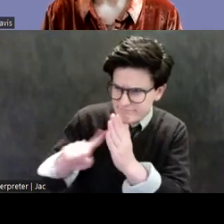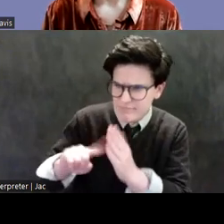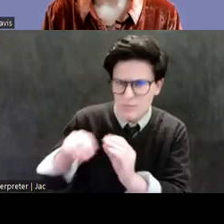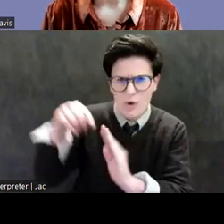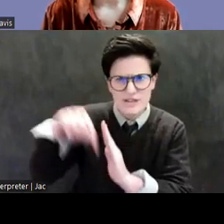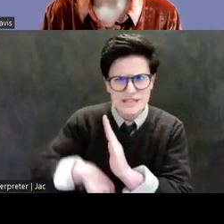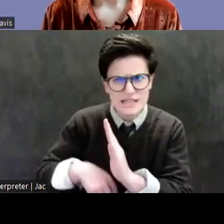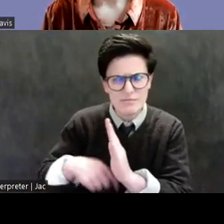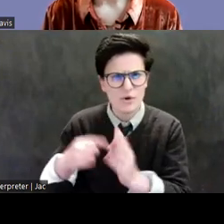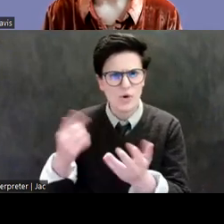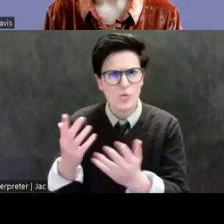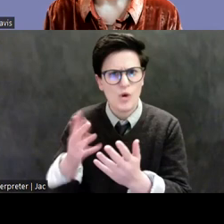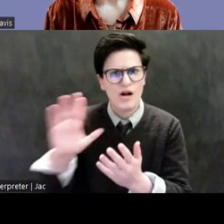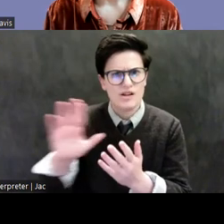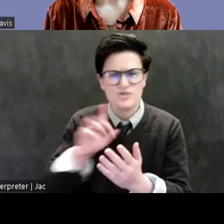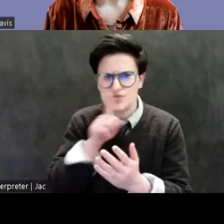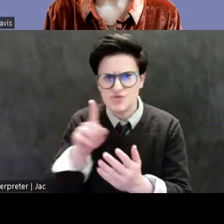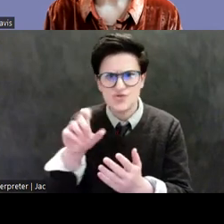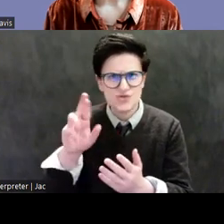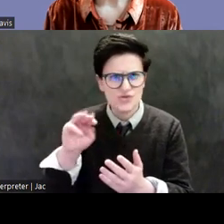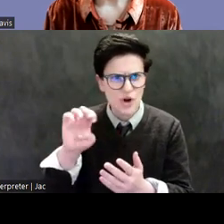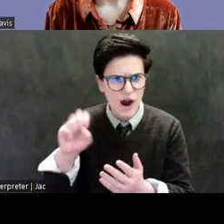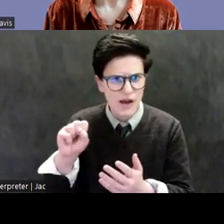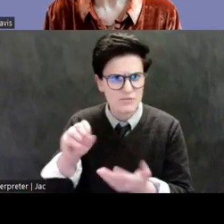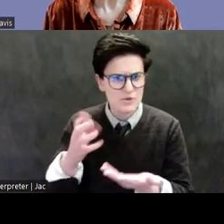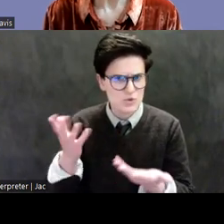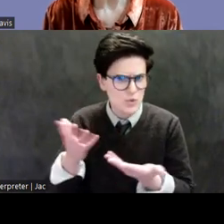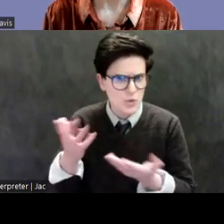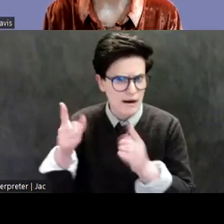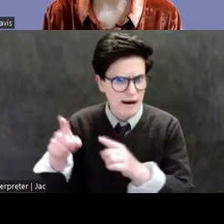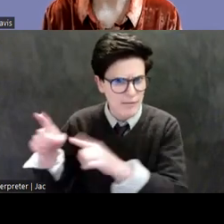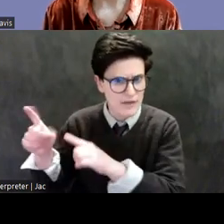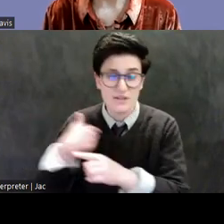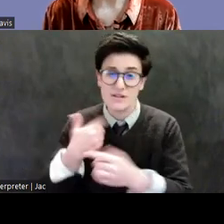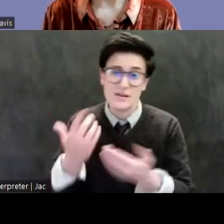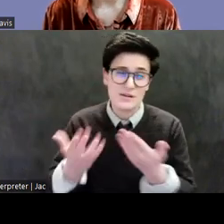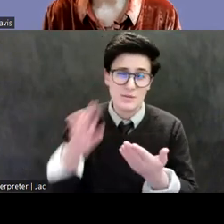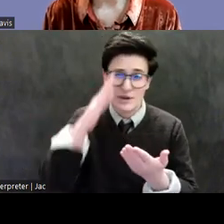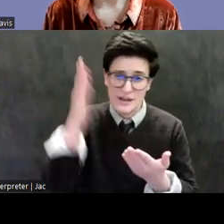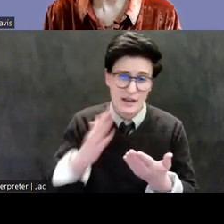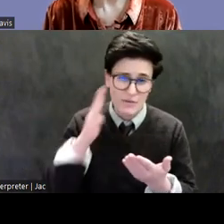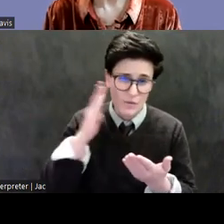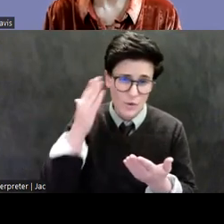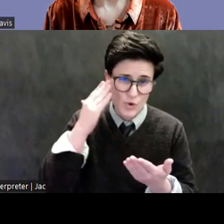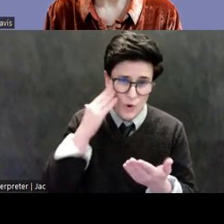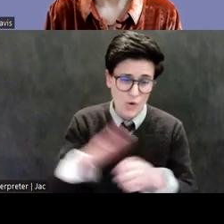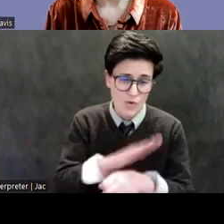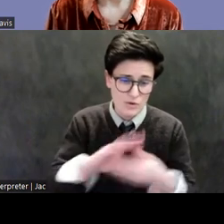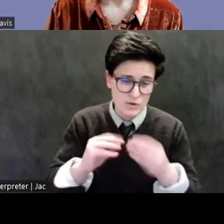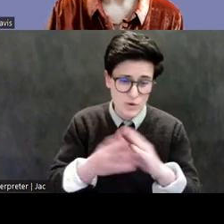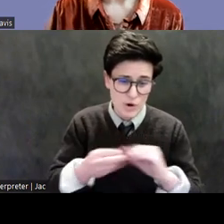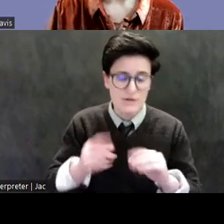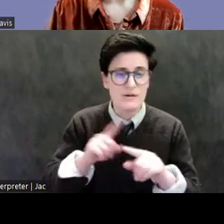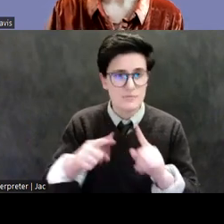will likely never know the full story, but we know as much as we know arguably about any antiquities trafficker, and what we do is